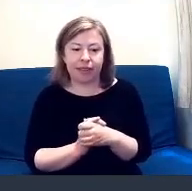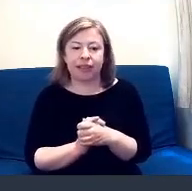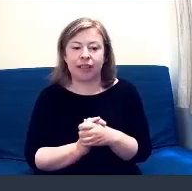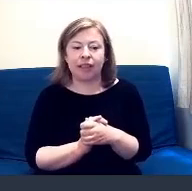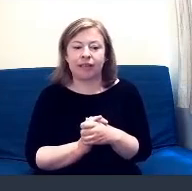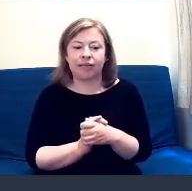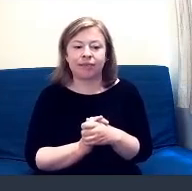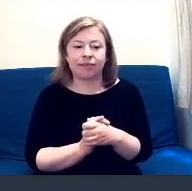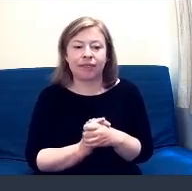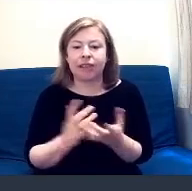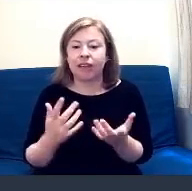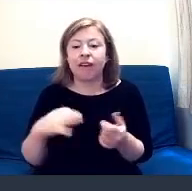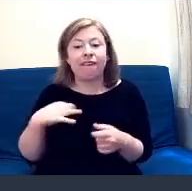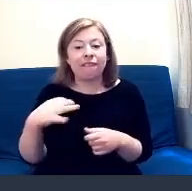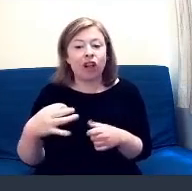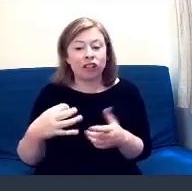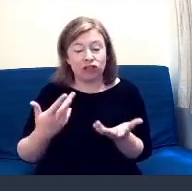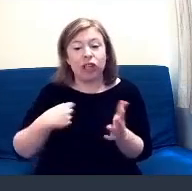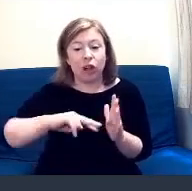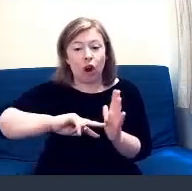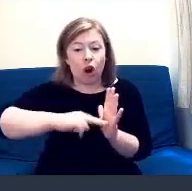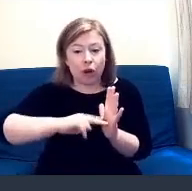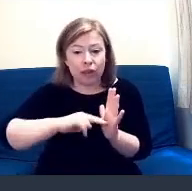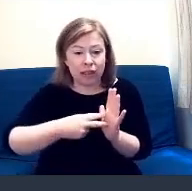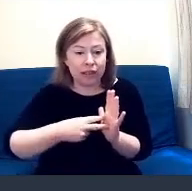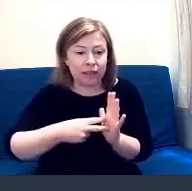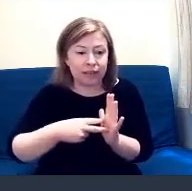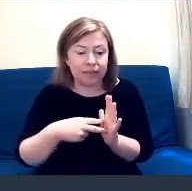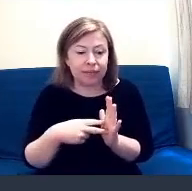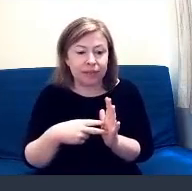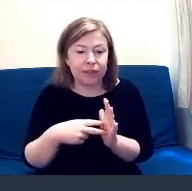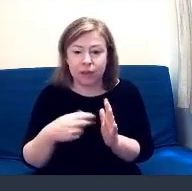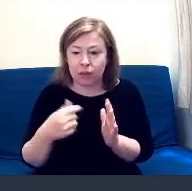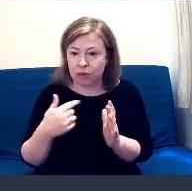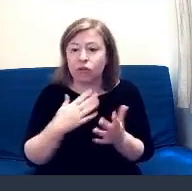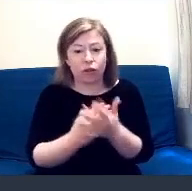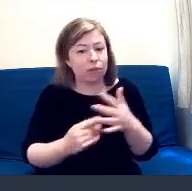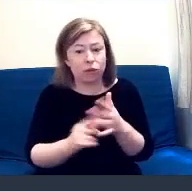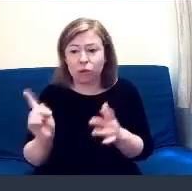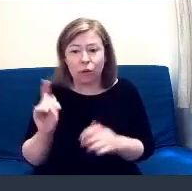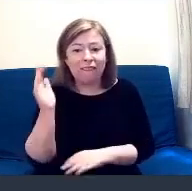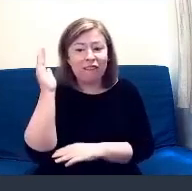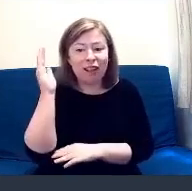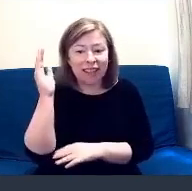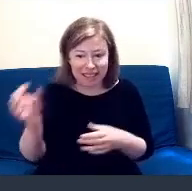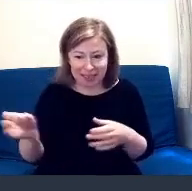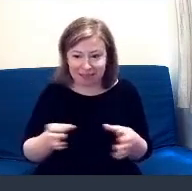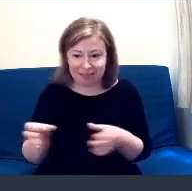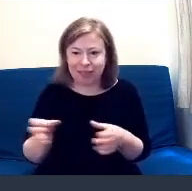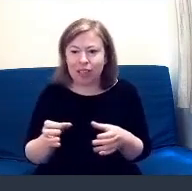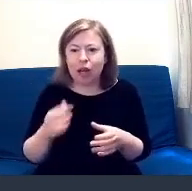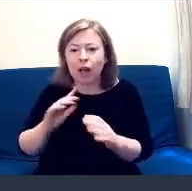As a volunteer organisation, we're heavily relying on volunteers. So next I'm going to introduce two